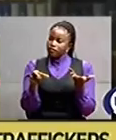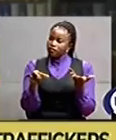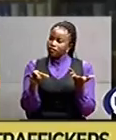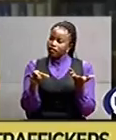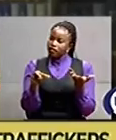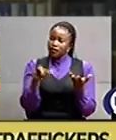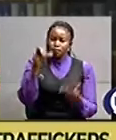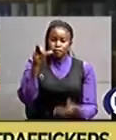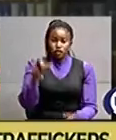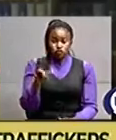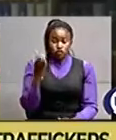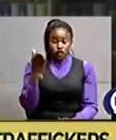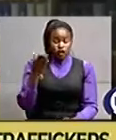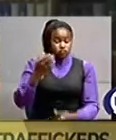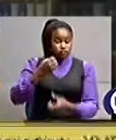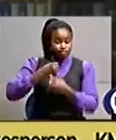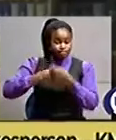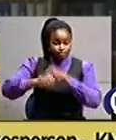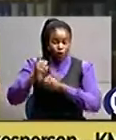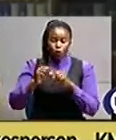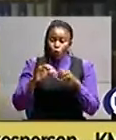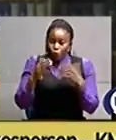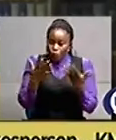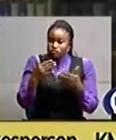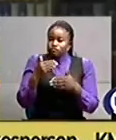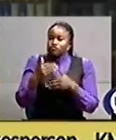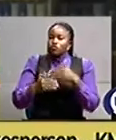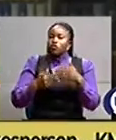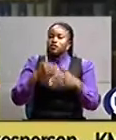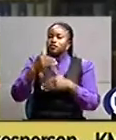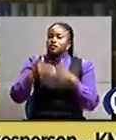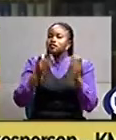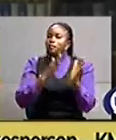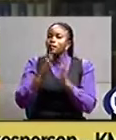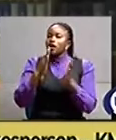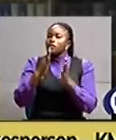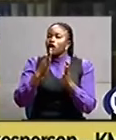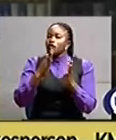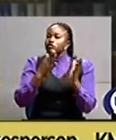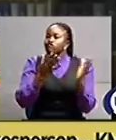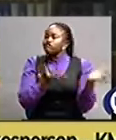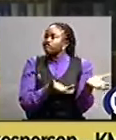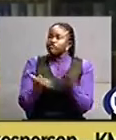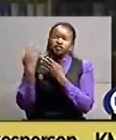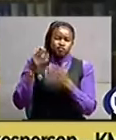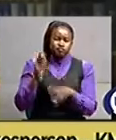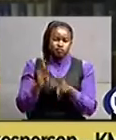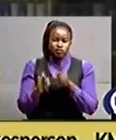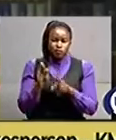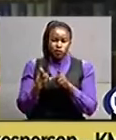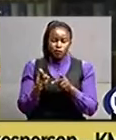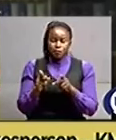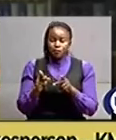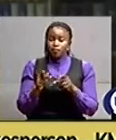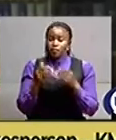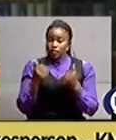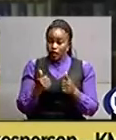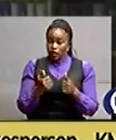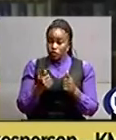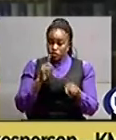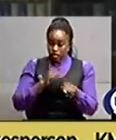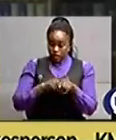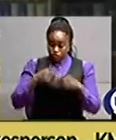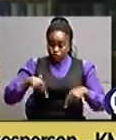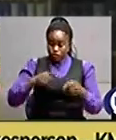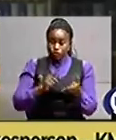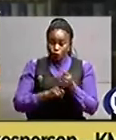in the act or in the process of trafficking in persons of course after receiving this information